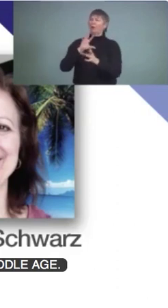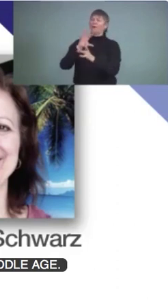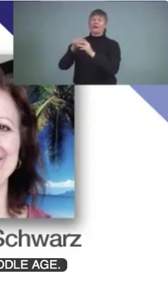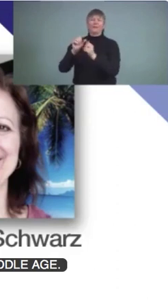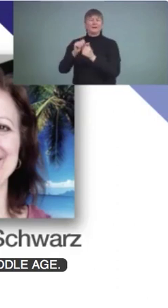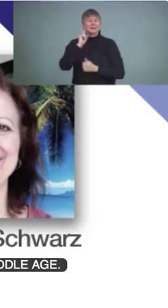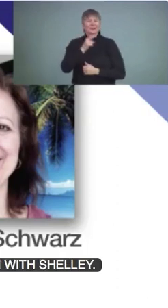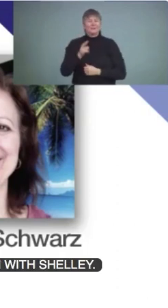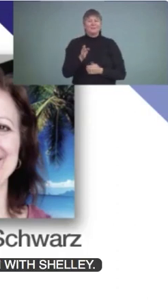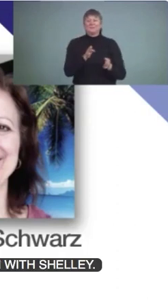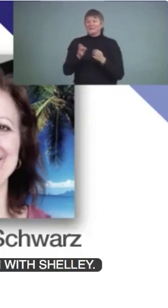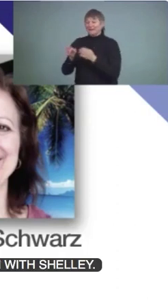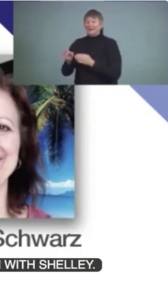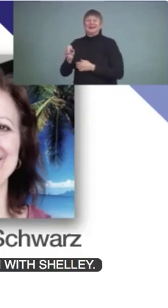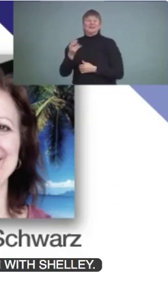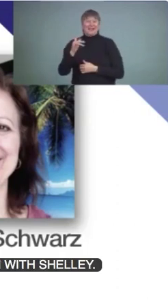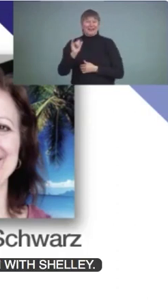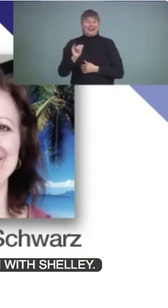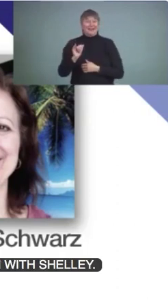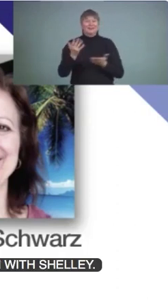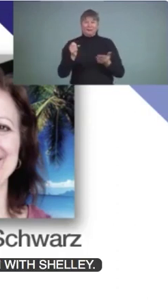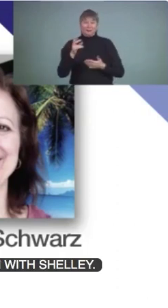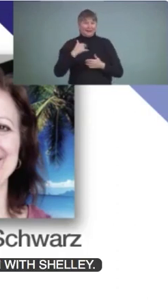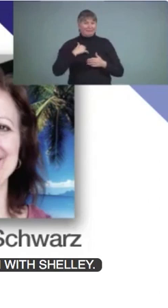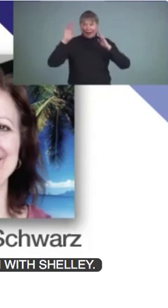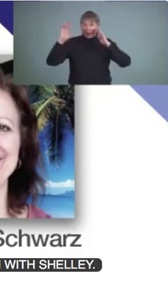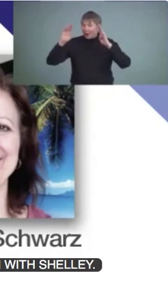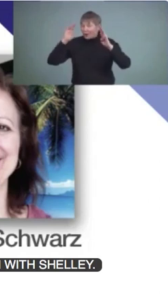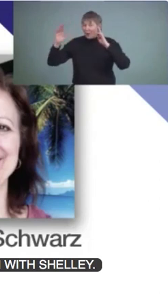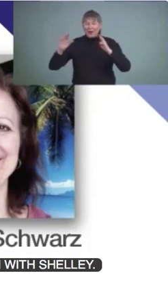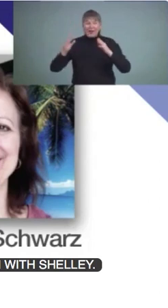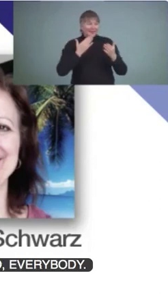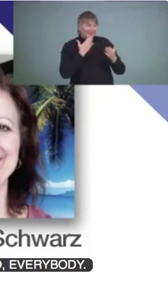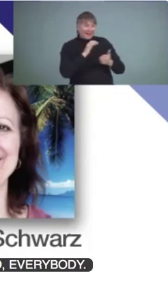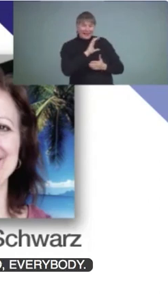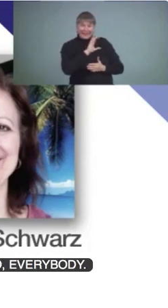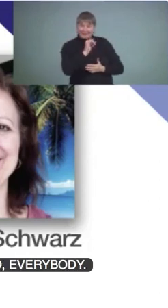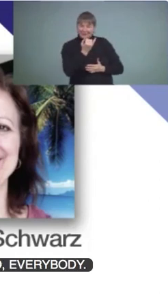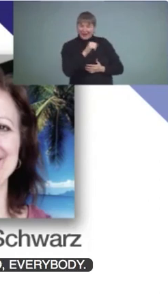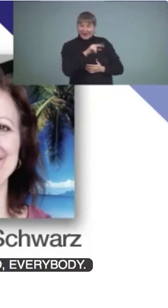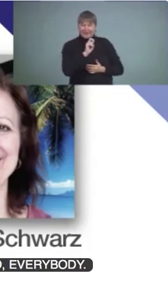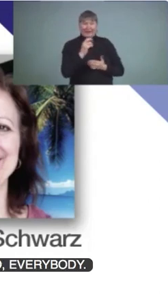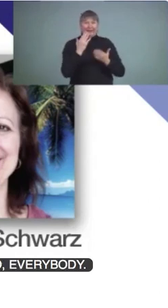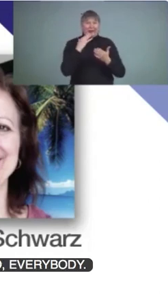and hello everybody. Thanks for coming out on this really chilly